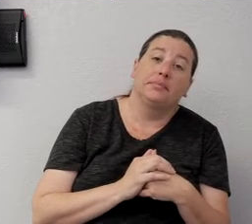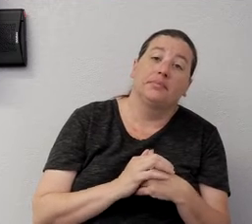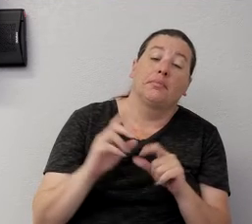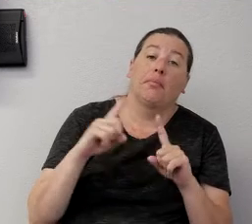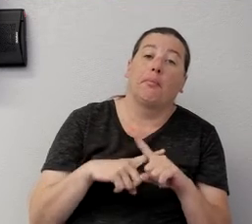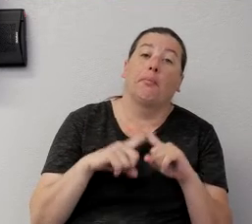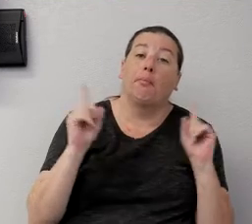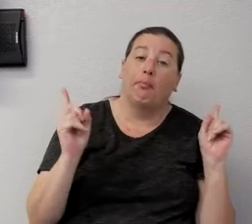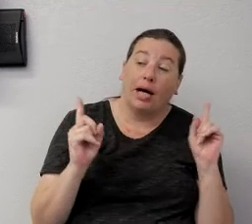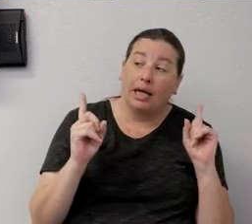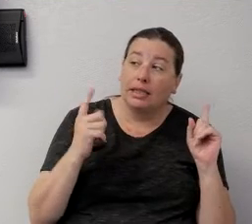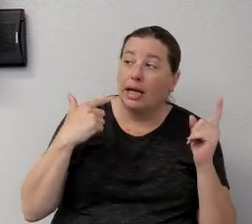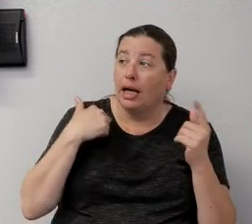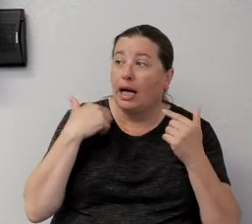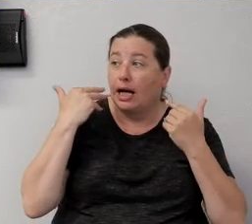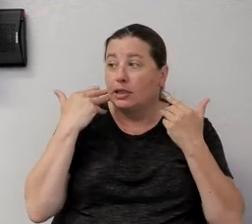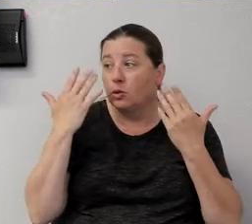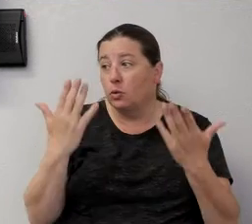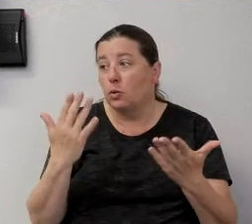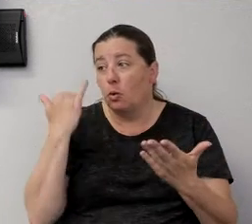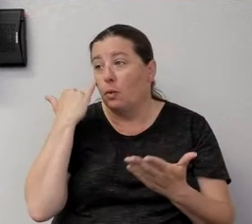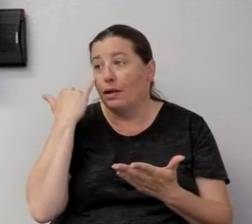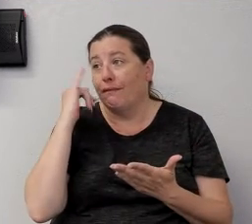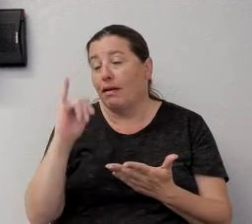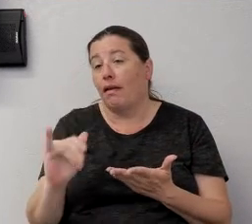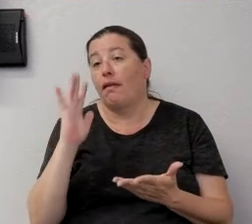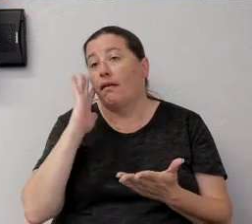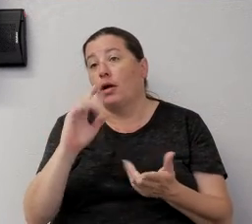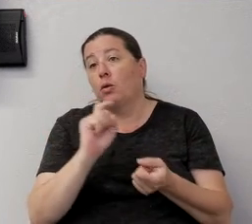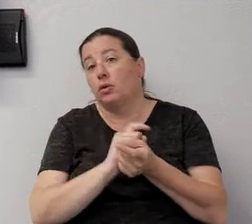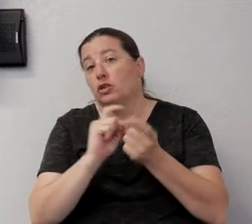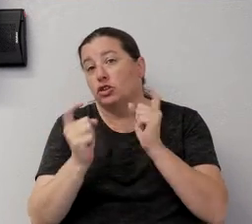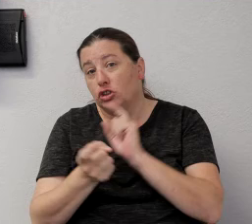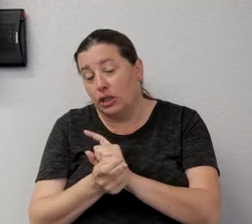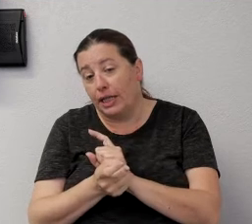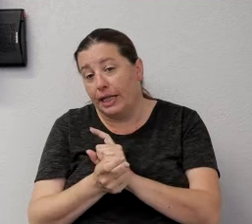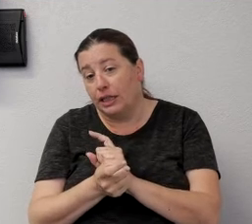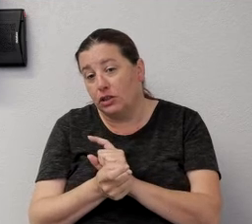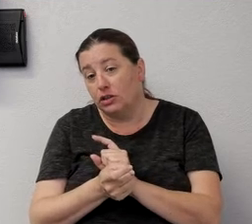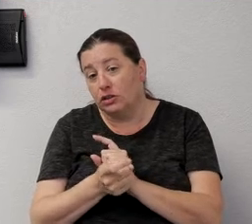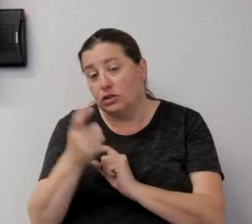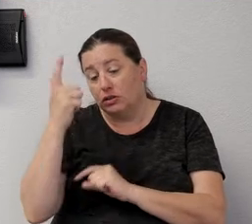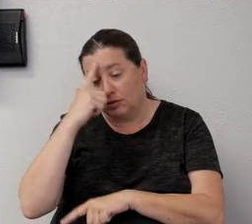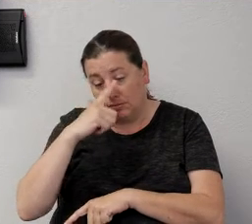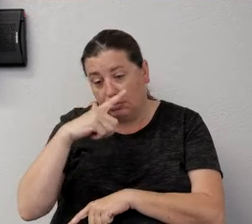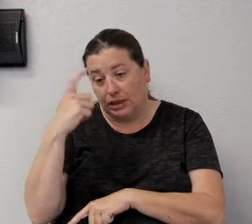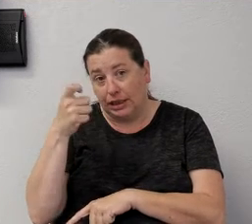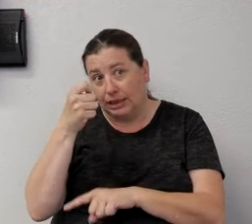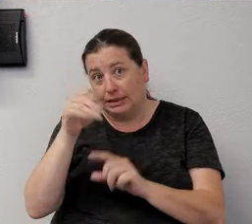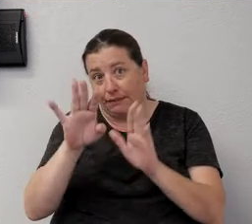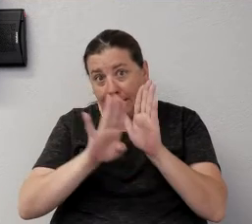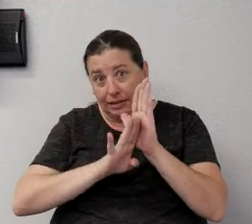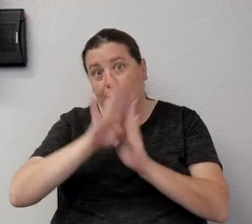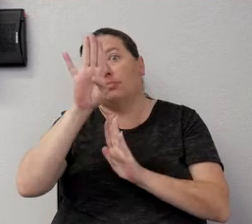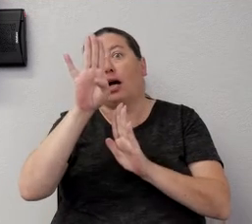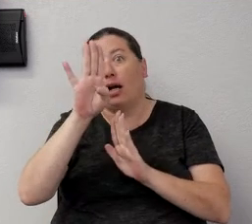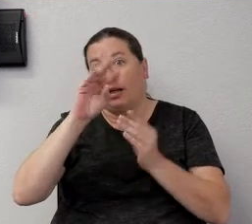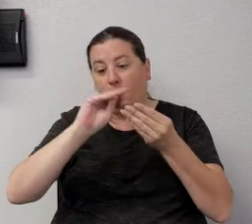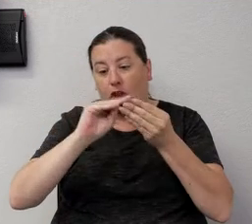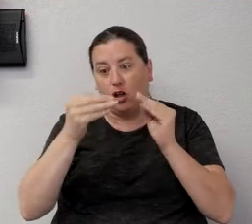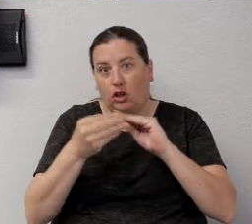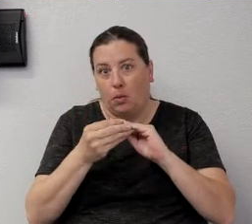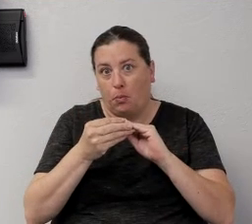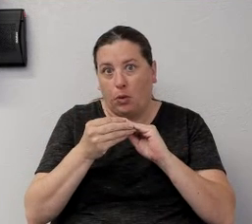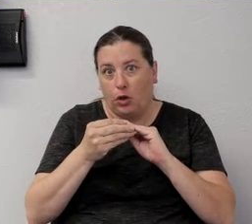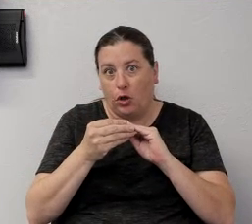But I don't know if that will change because of just the spike in the number of cases